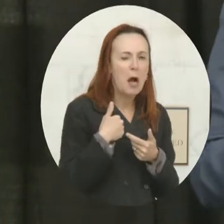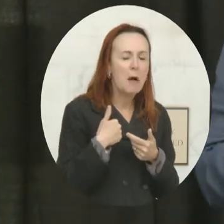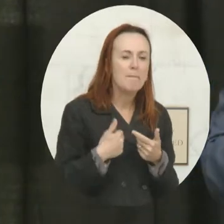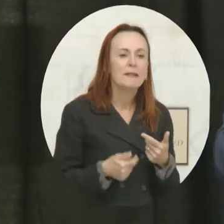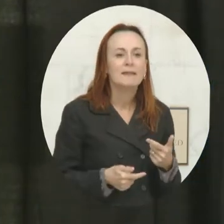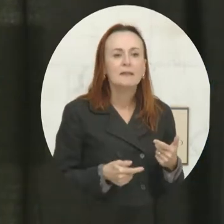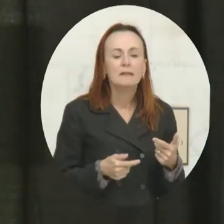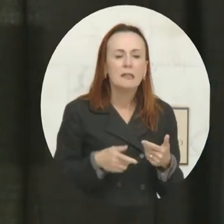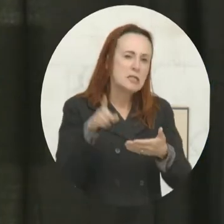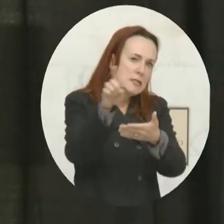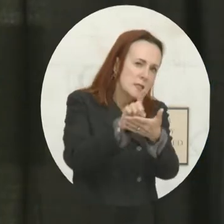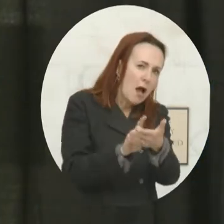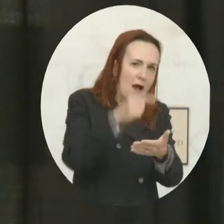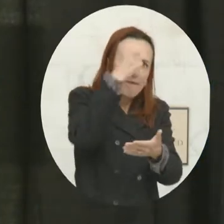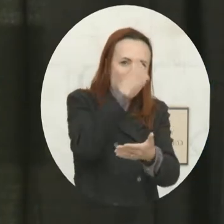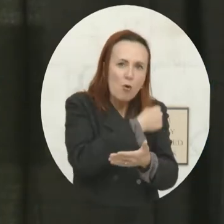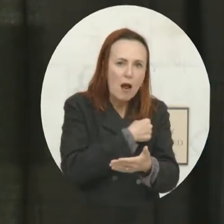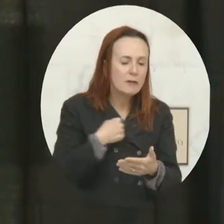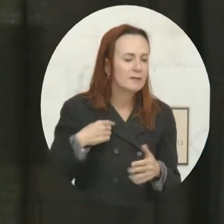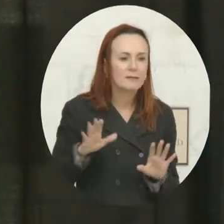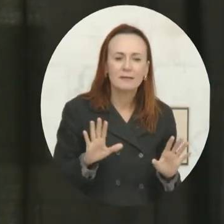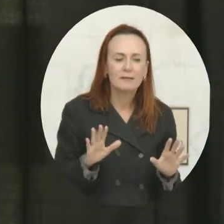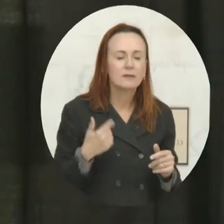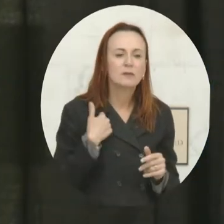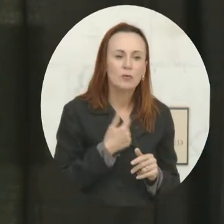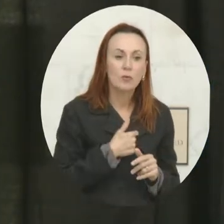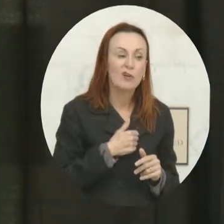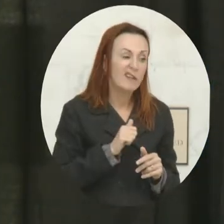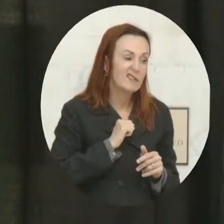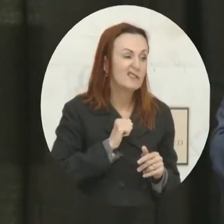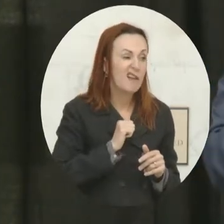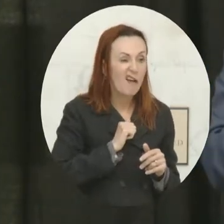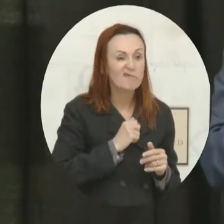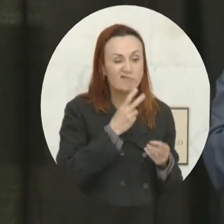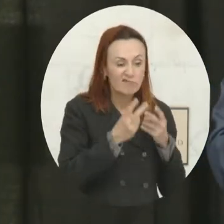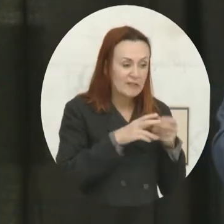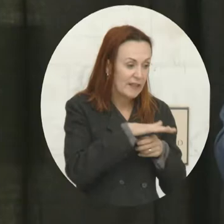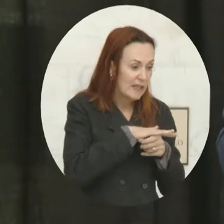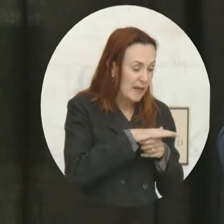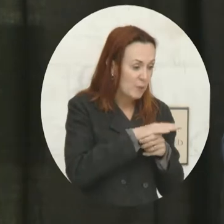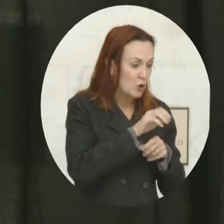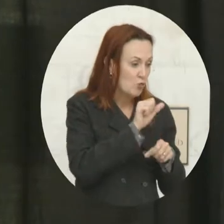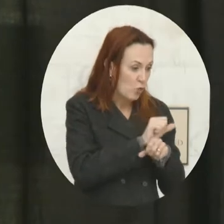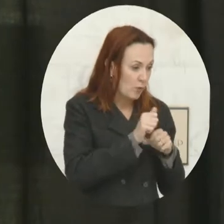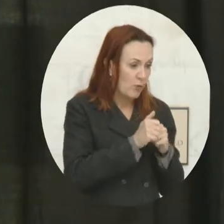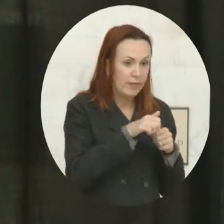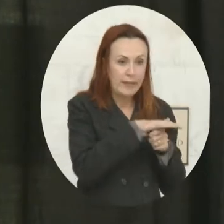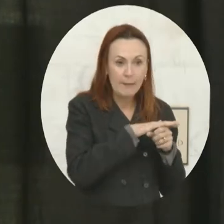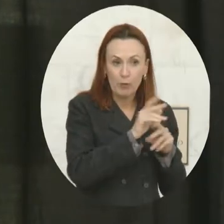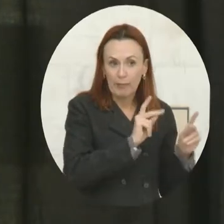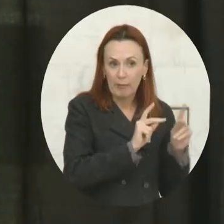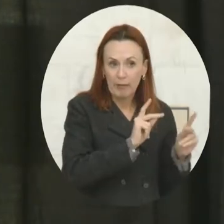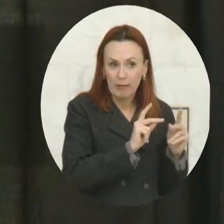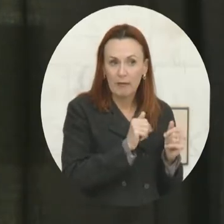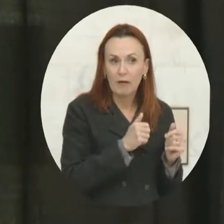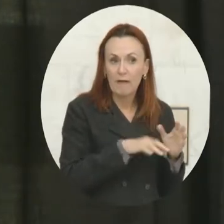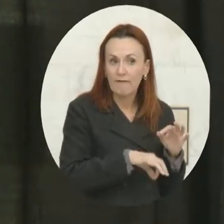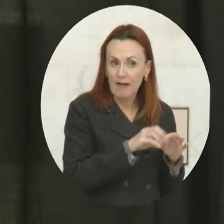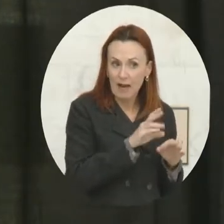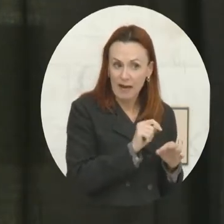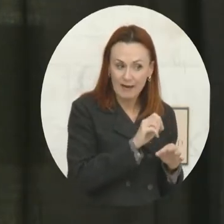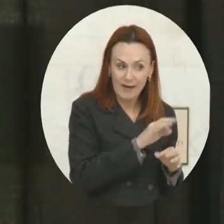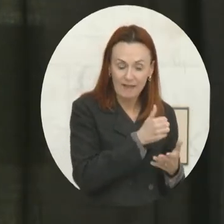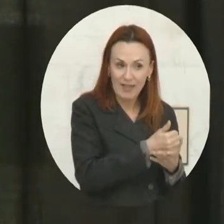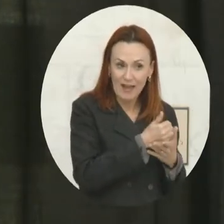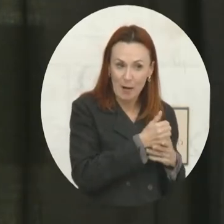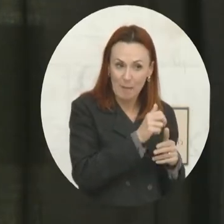dollars worth of brilliance, you know, now go to work. We actually went out in neighborhoods, built the systems with them, and you know what we found out is that when they help build